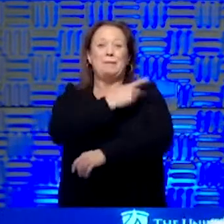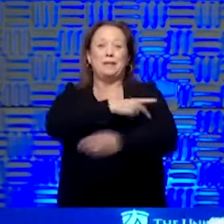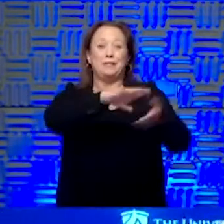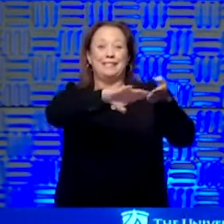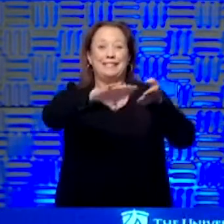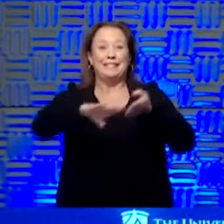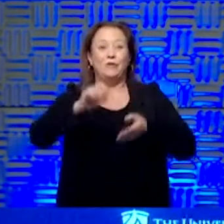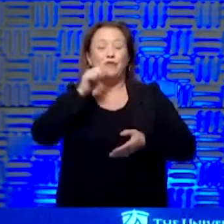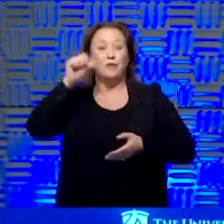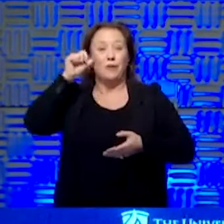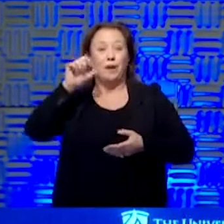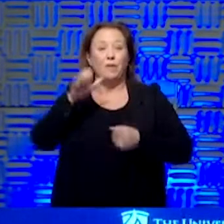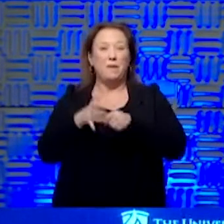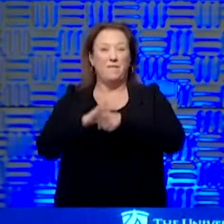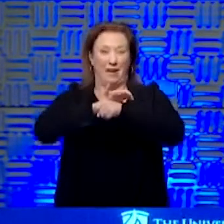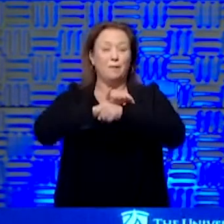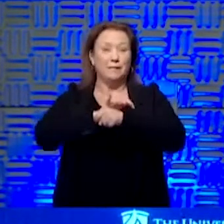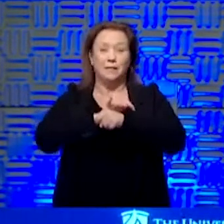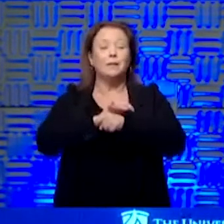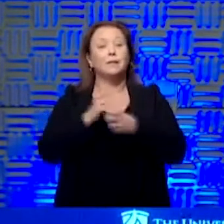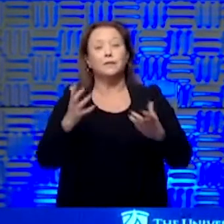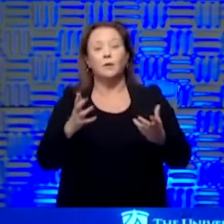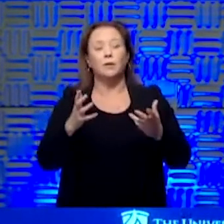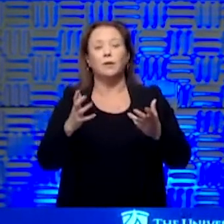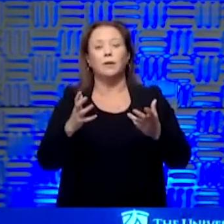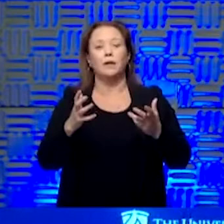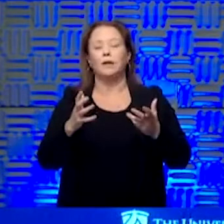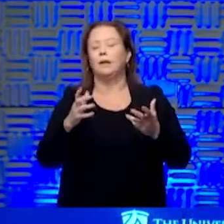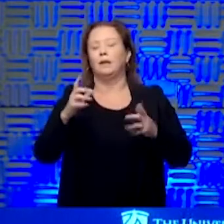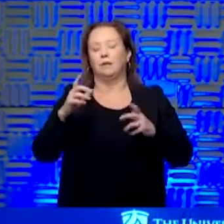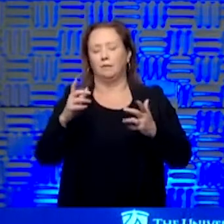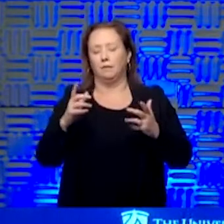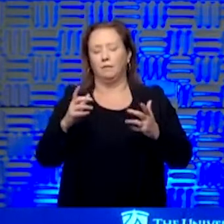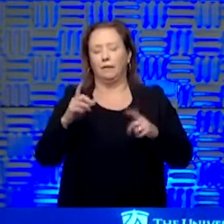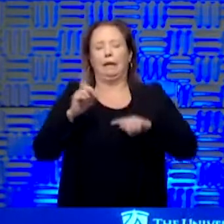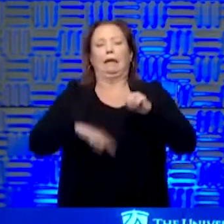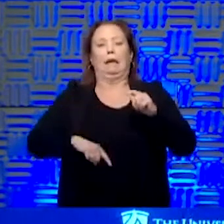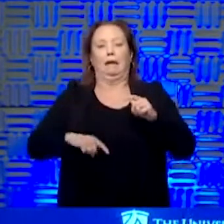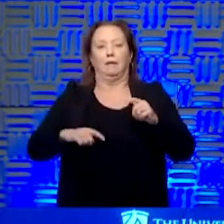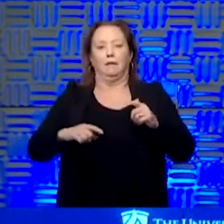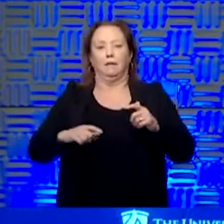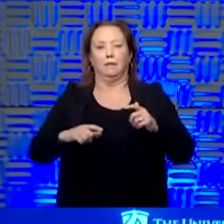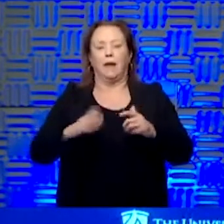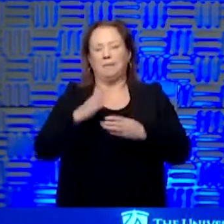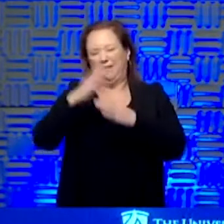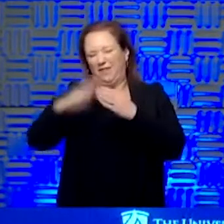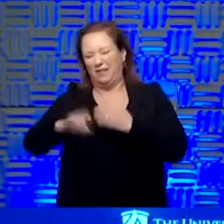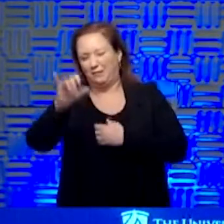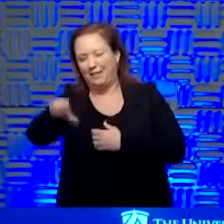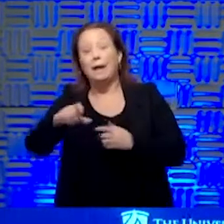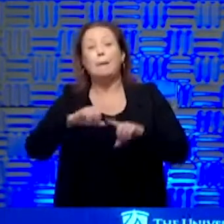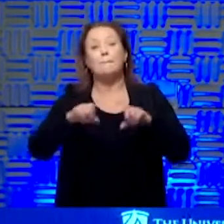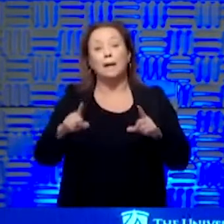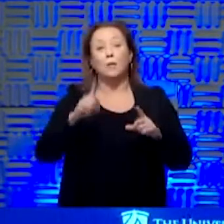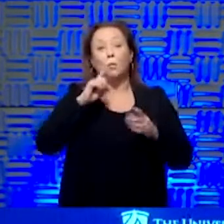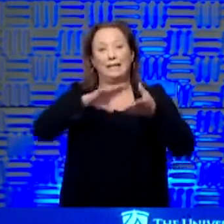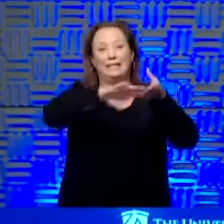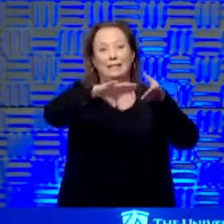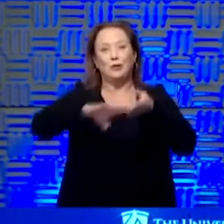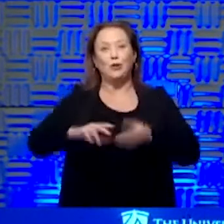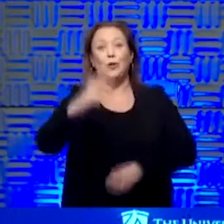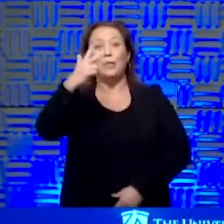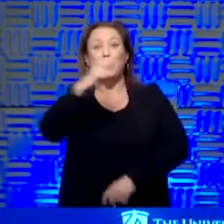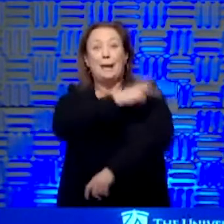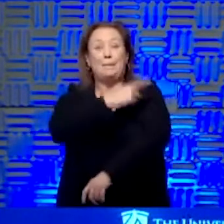talk about how this virus isn't so magical that it can do anything it wants. And I'm going to finish with that in a little bit. But we did discharge three patients